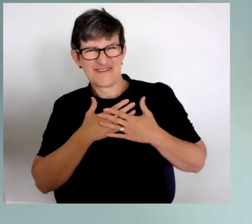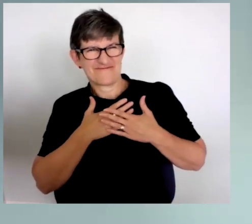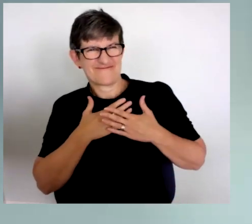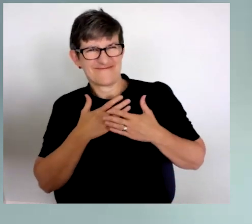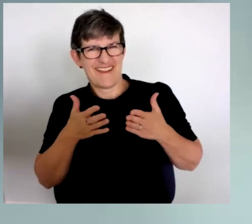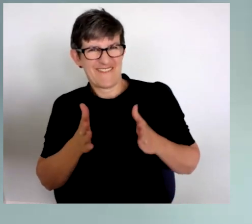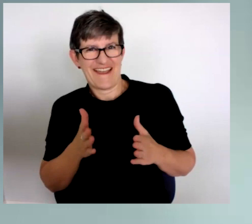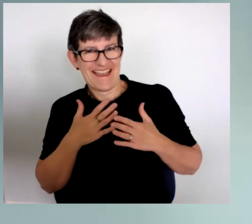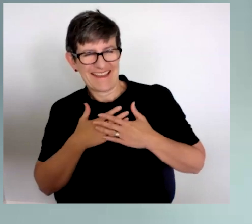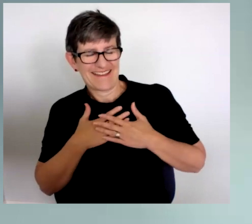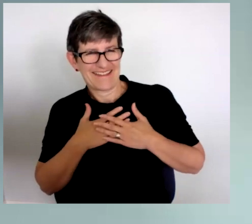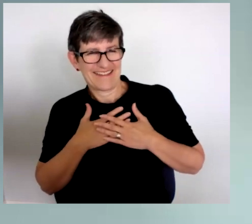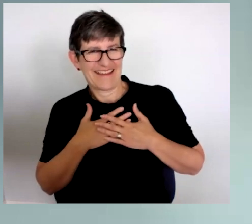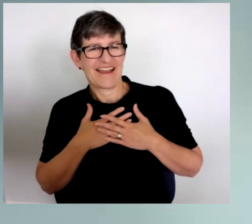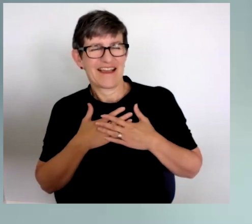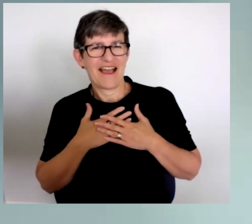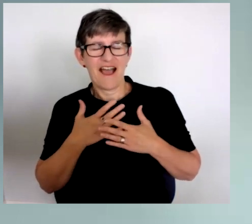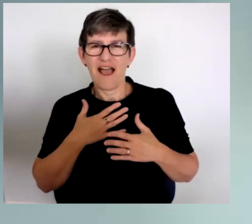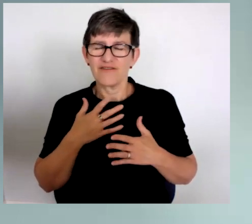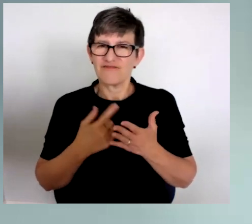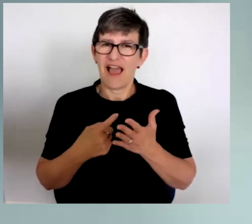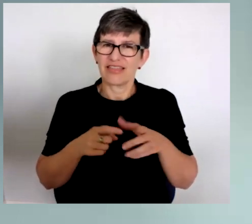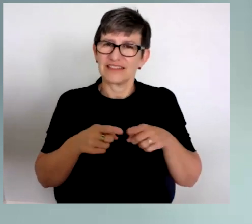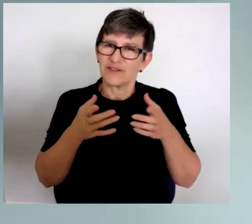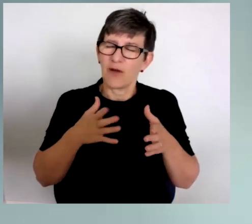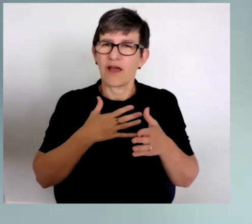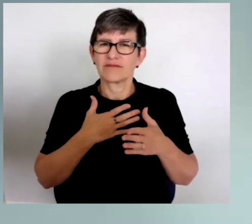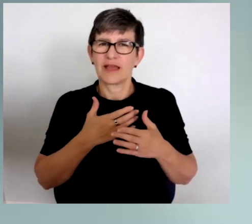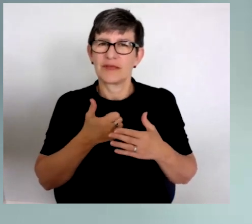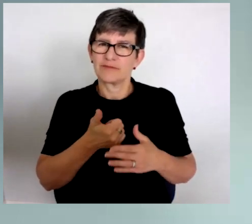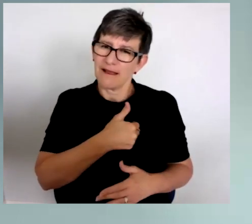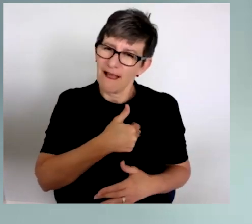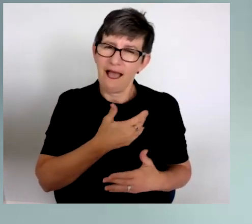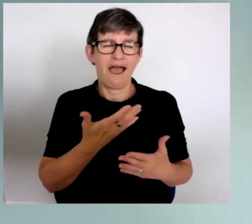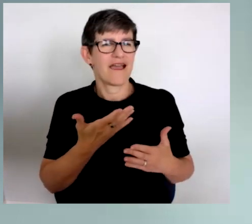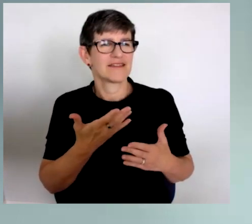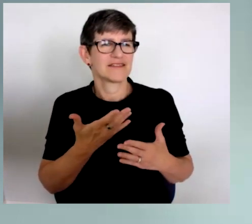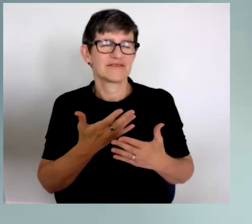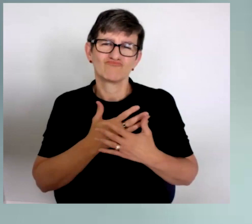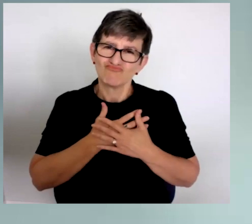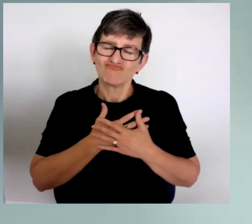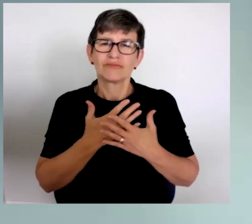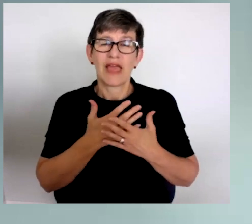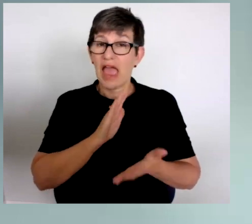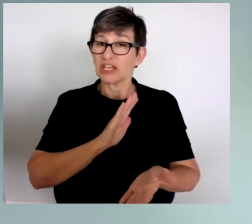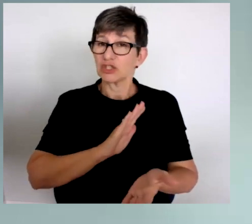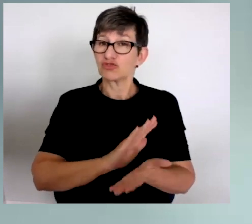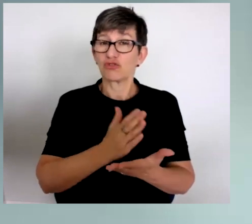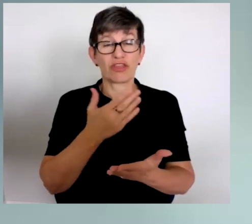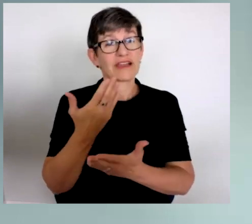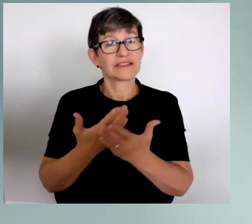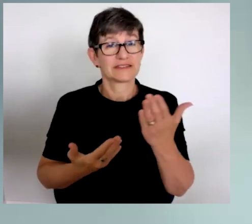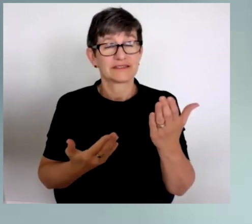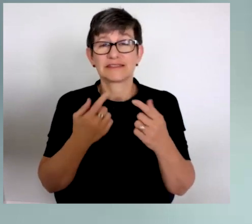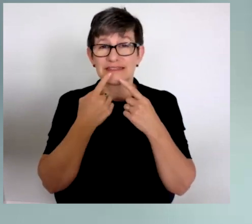I want to be doing most of the time. I want to advocate with kindness and compassion and truth-telling,